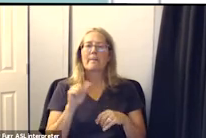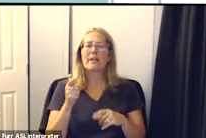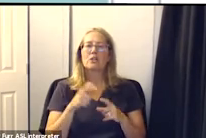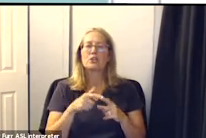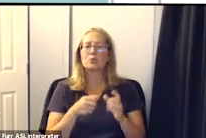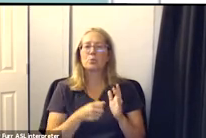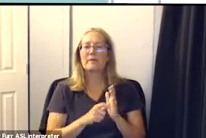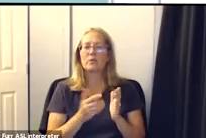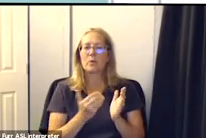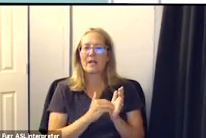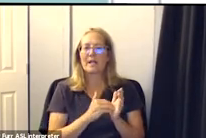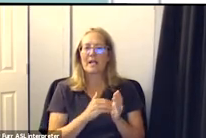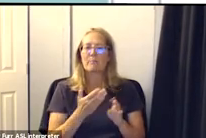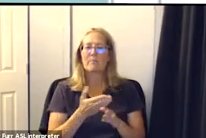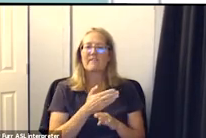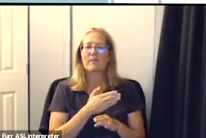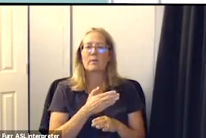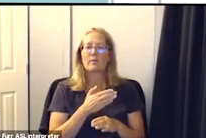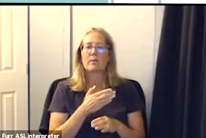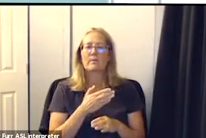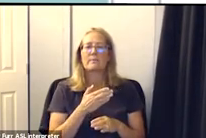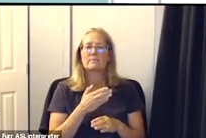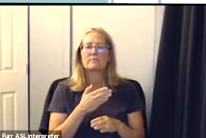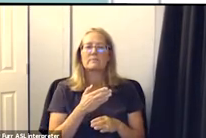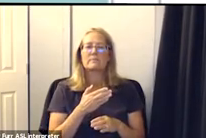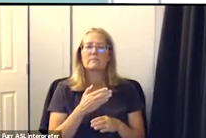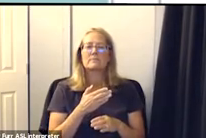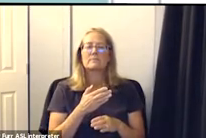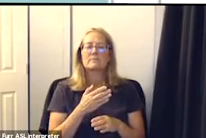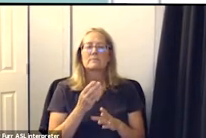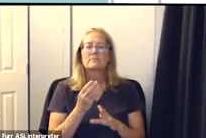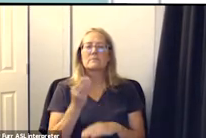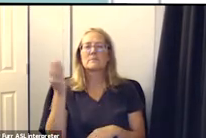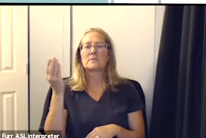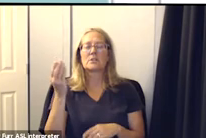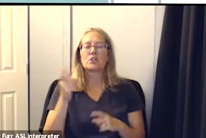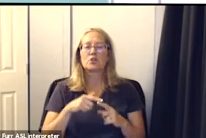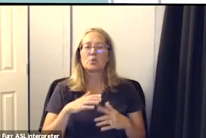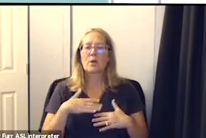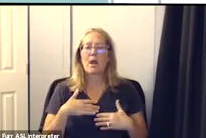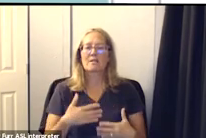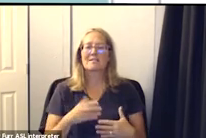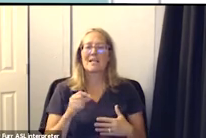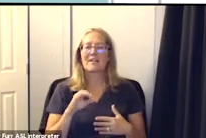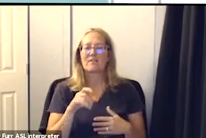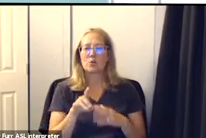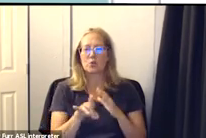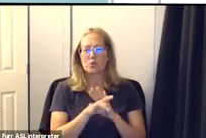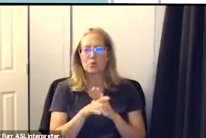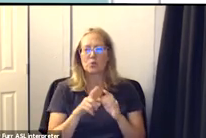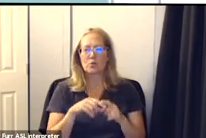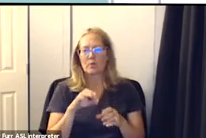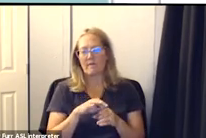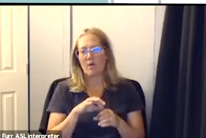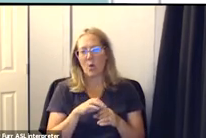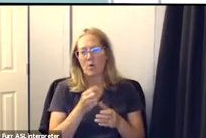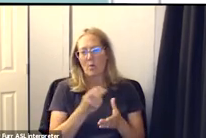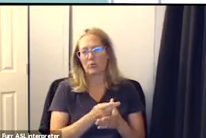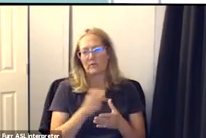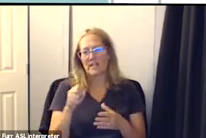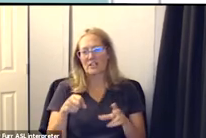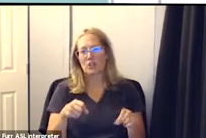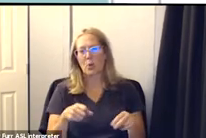before um this goes to consent if you choose to vote to approve it